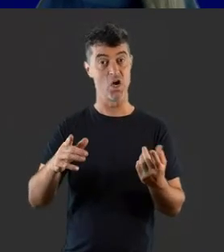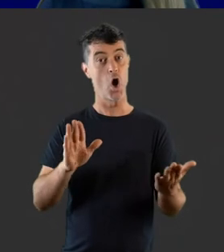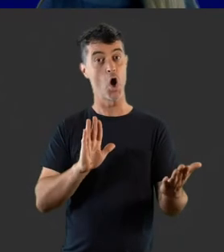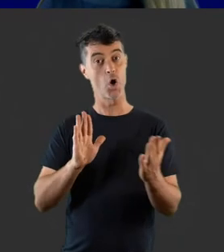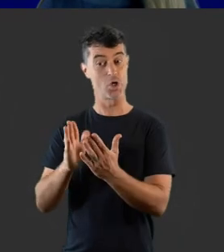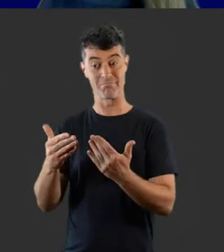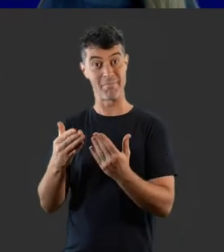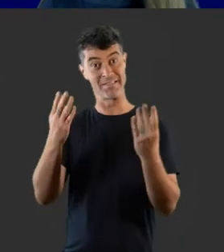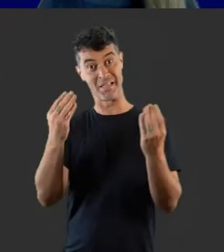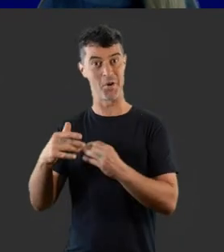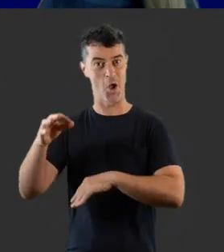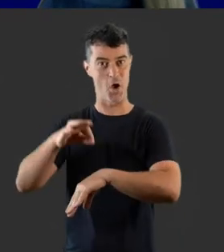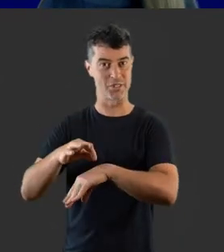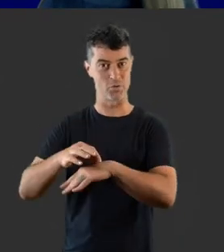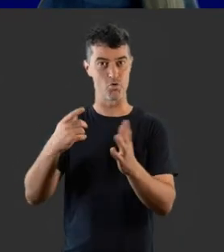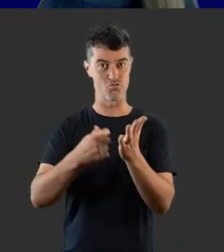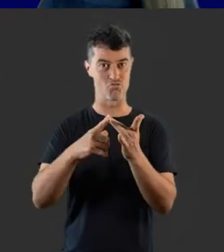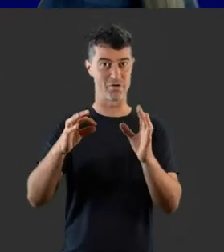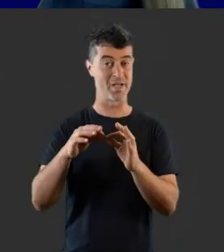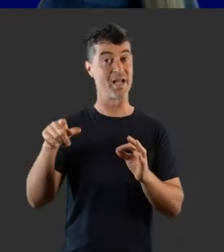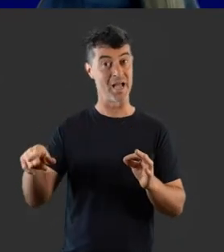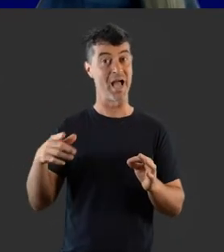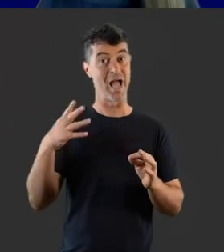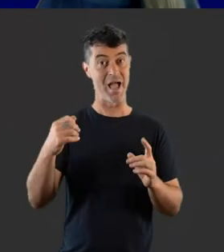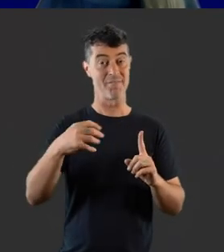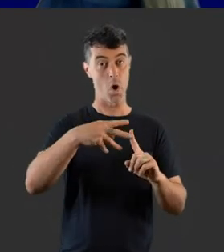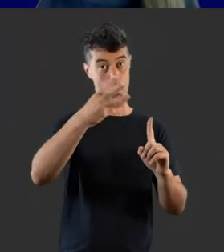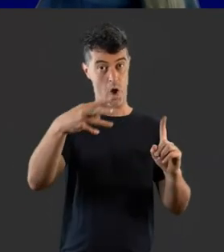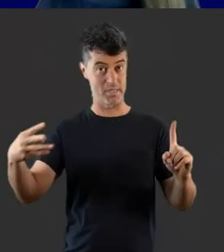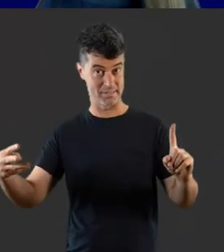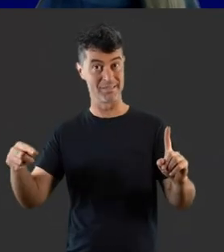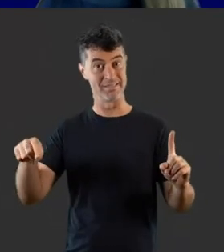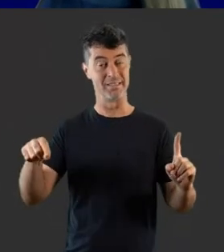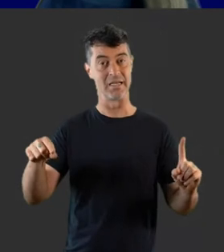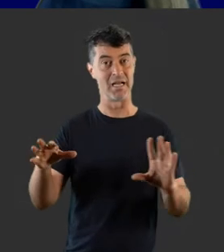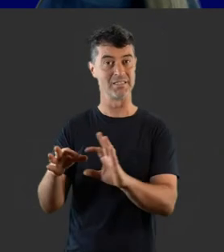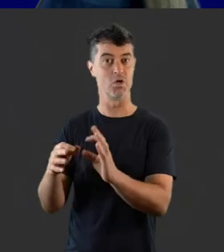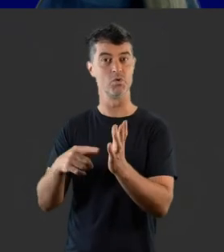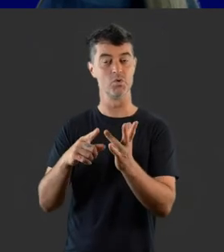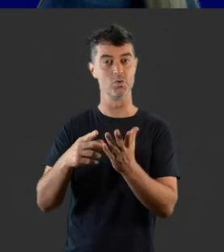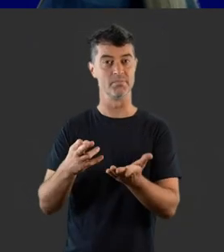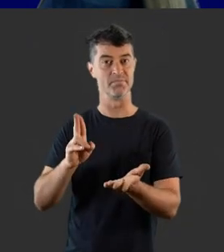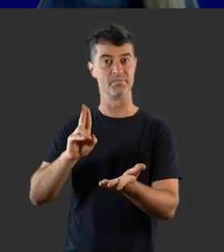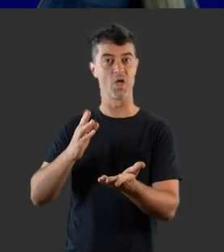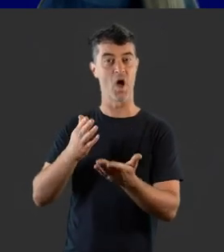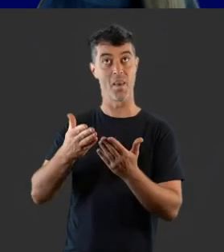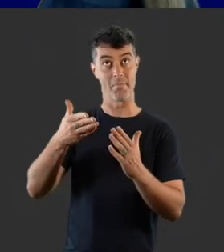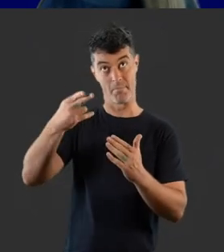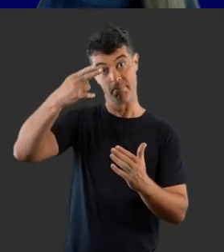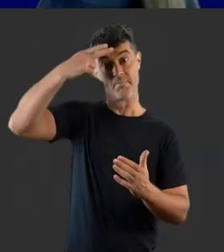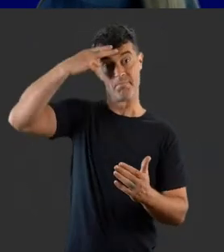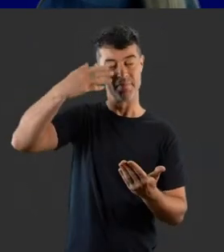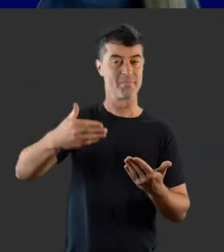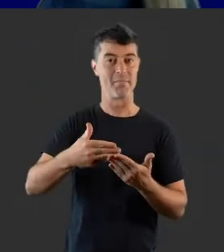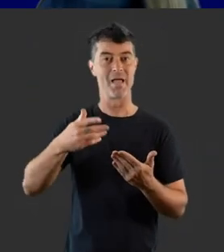sit close to a newborn baby asleep in a hospital crib. The device has wires coming out of it and are attached to an electrode on the